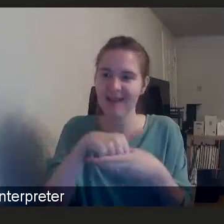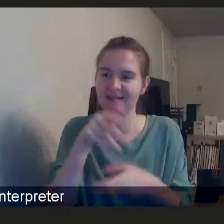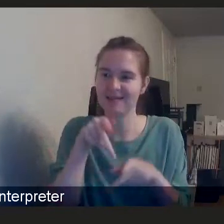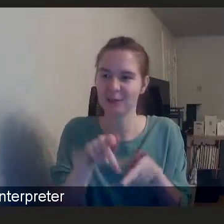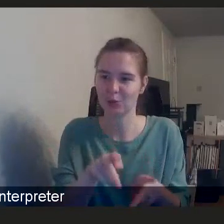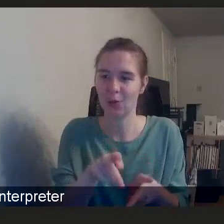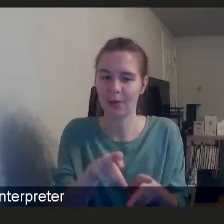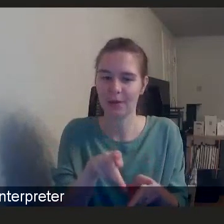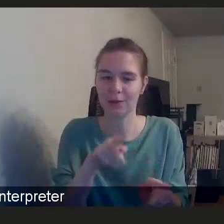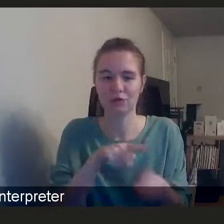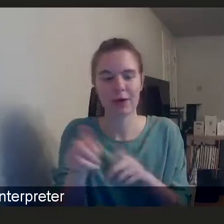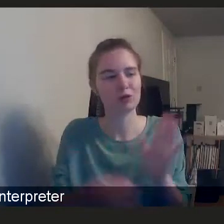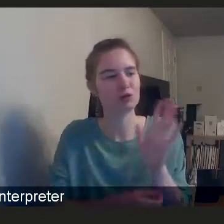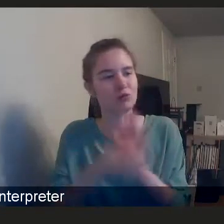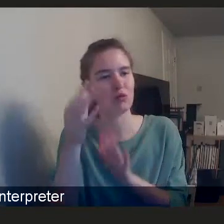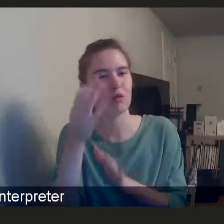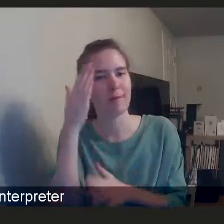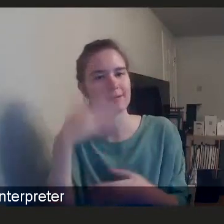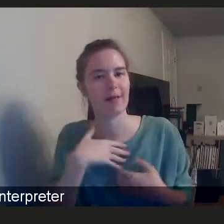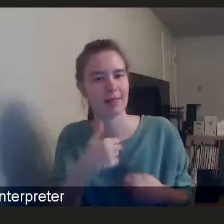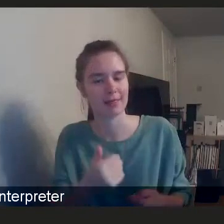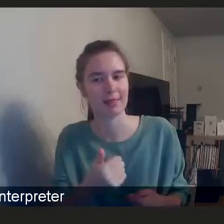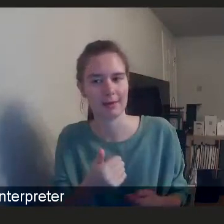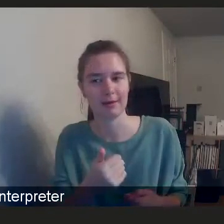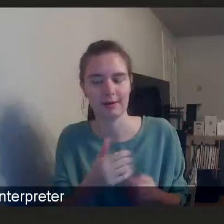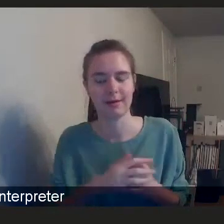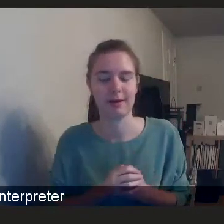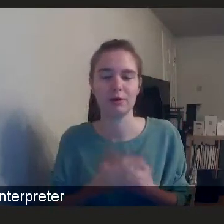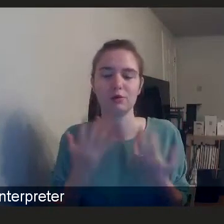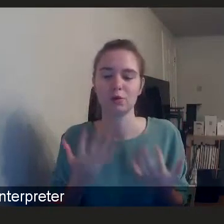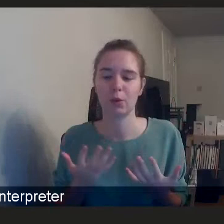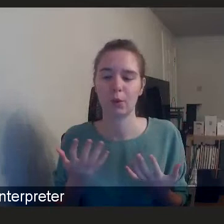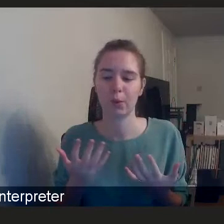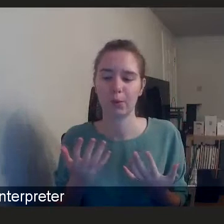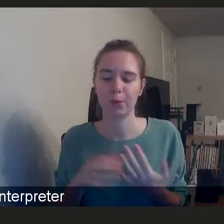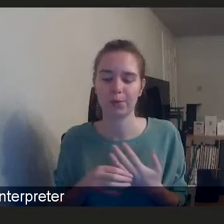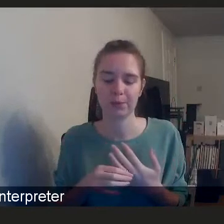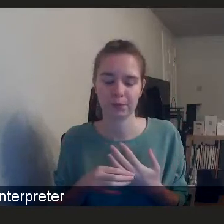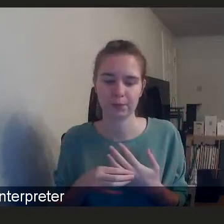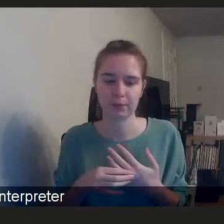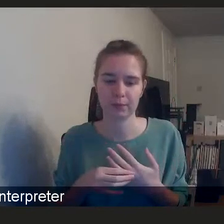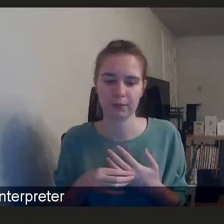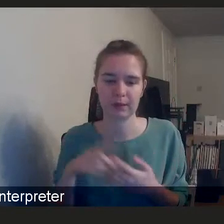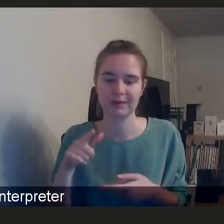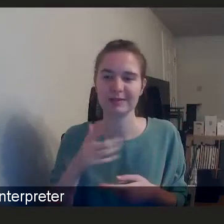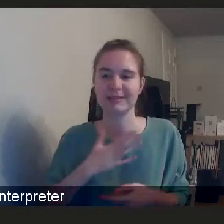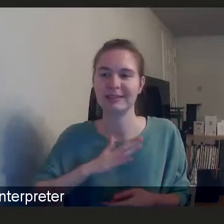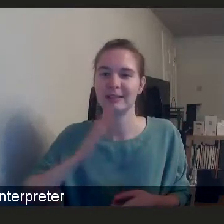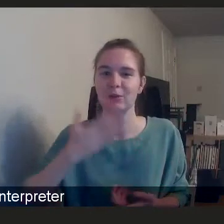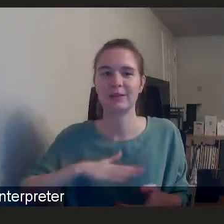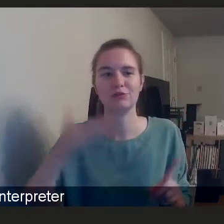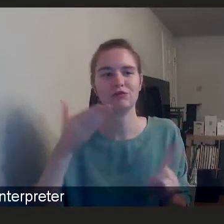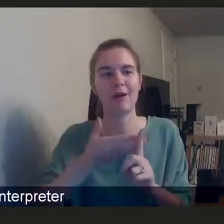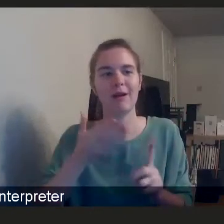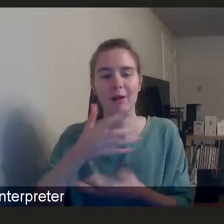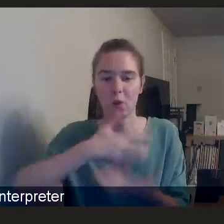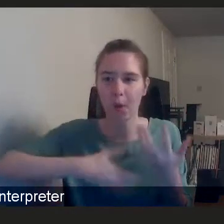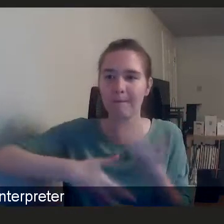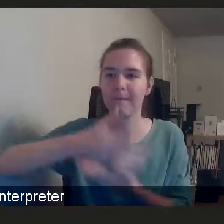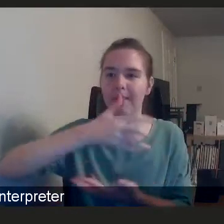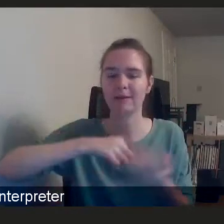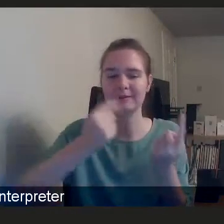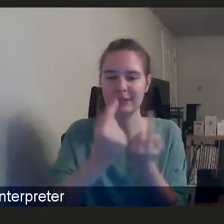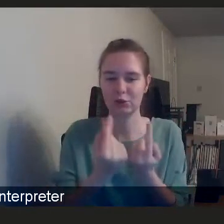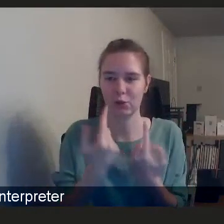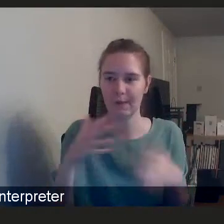improve mental health. And so there is, as I said, a need to recognise the complexity of the issues involved.